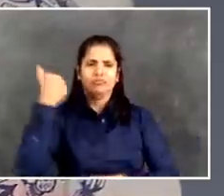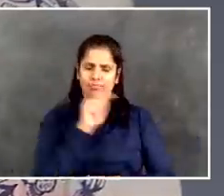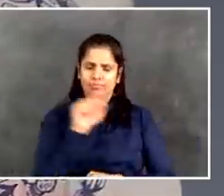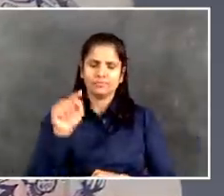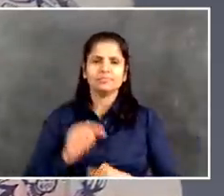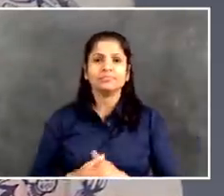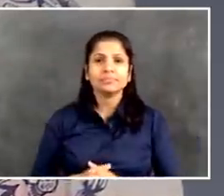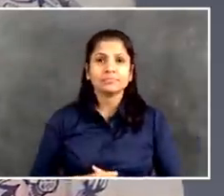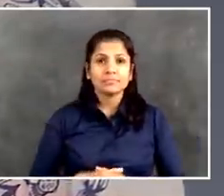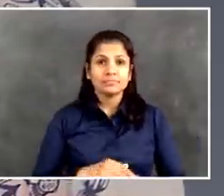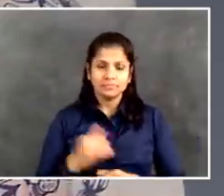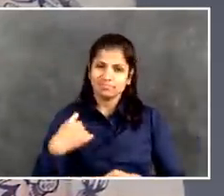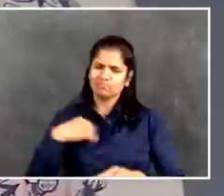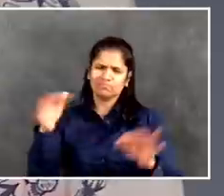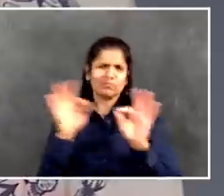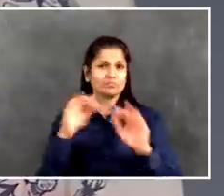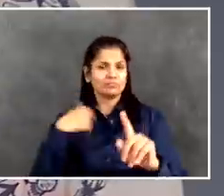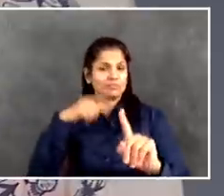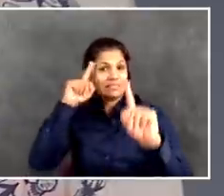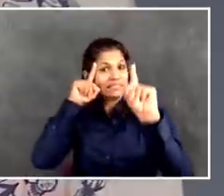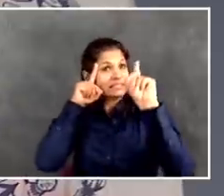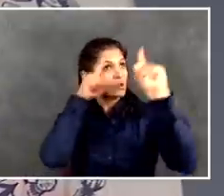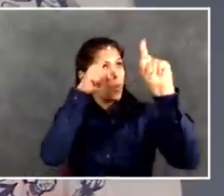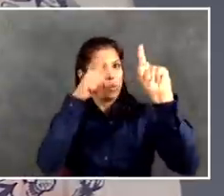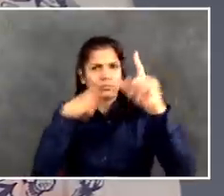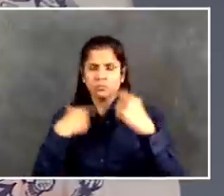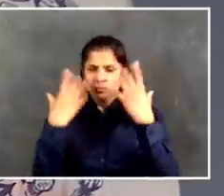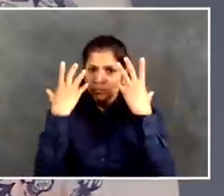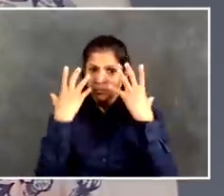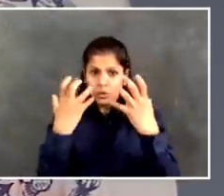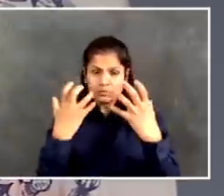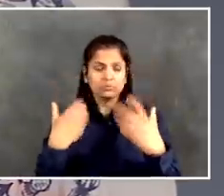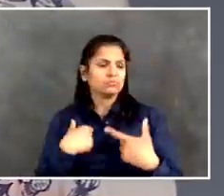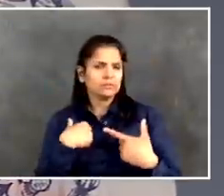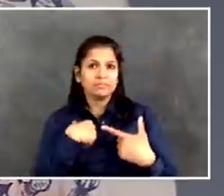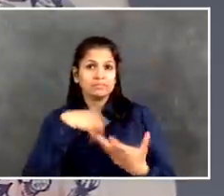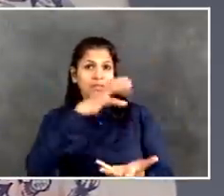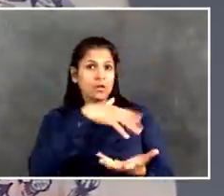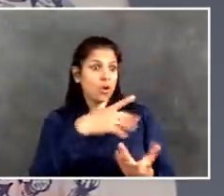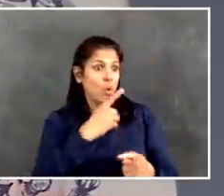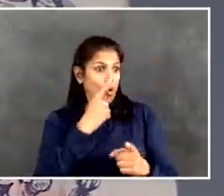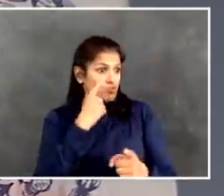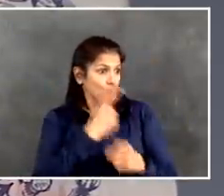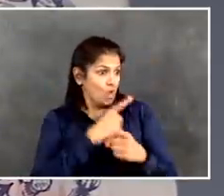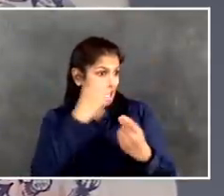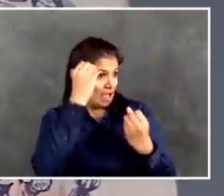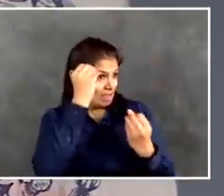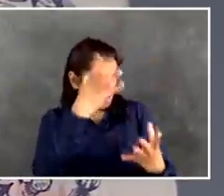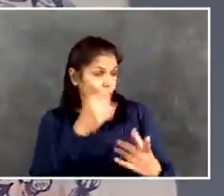we have that we know is accurate and we can sustain on an accurate basis, we should keep giving out.